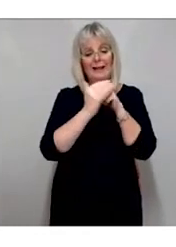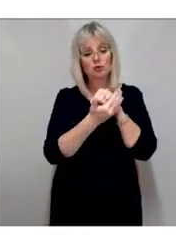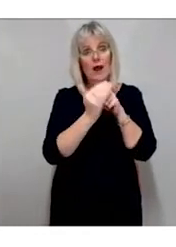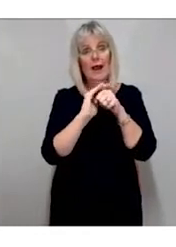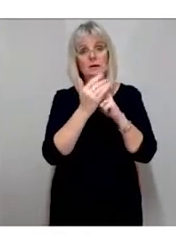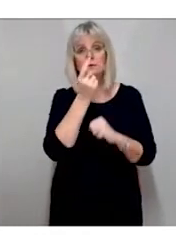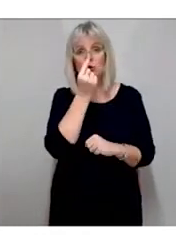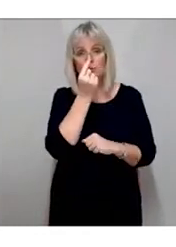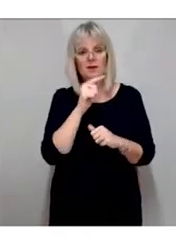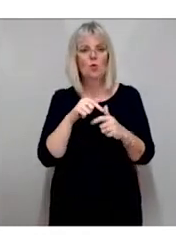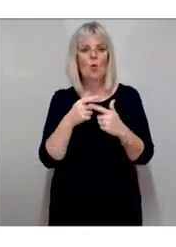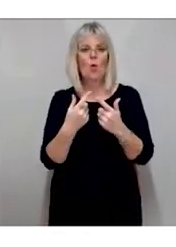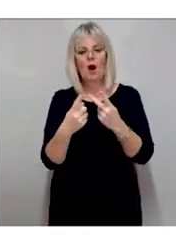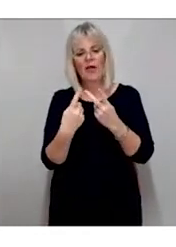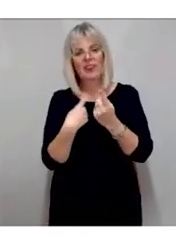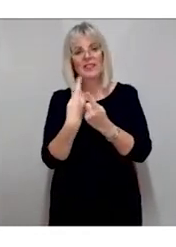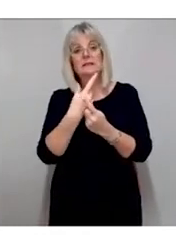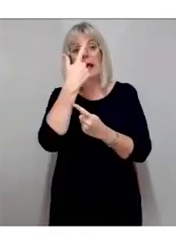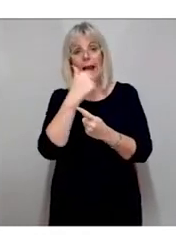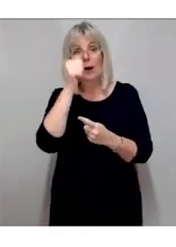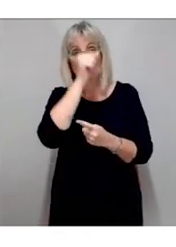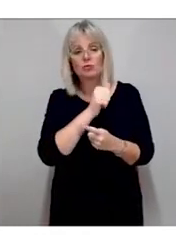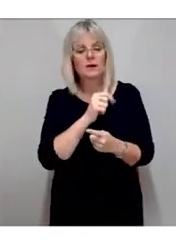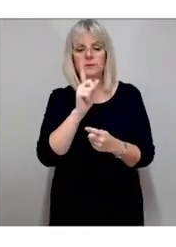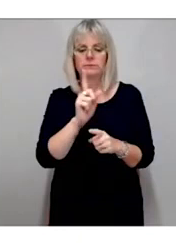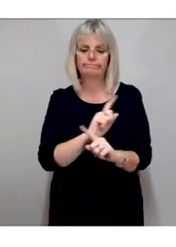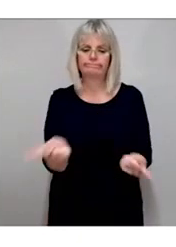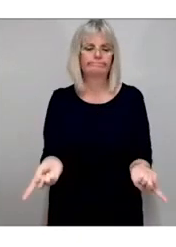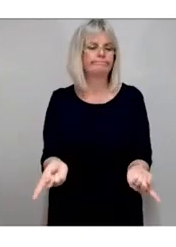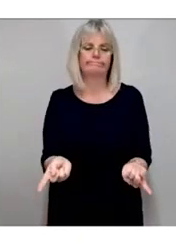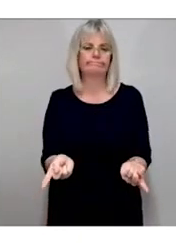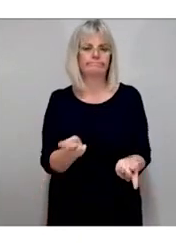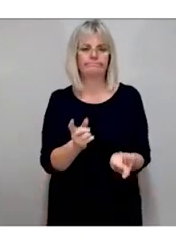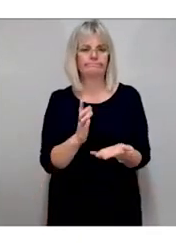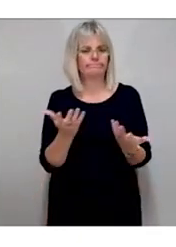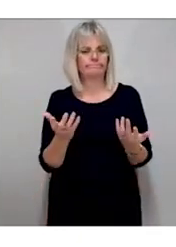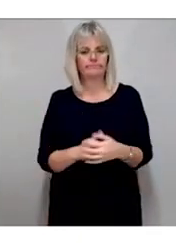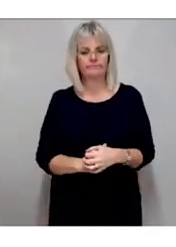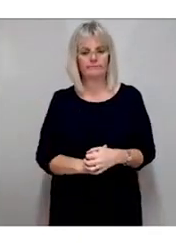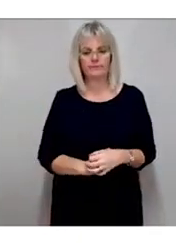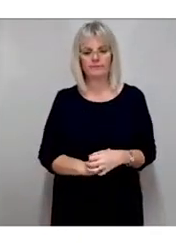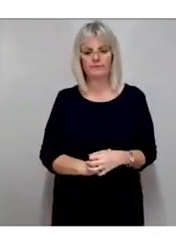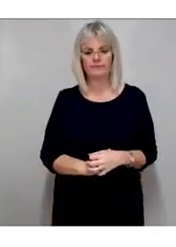are many more conditions which have a serious impact on sight, including cataracts and glaucoma.